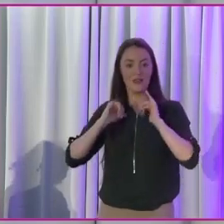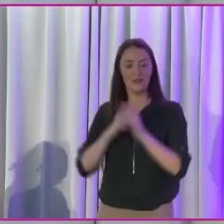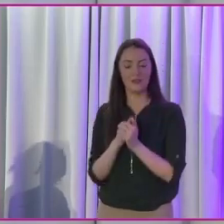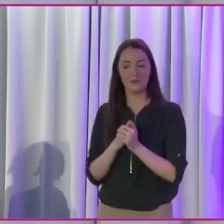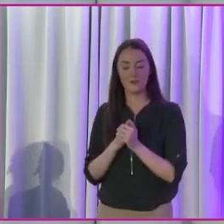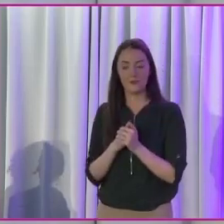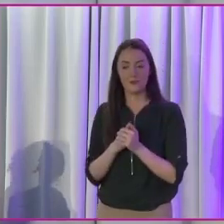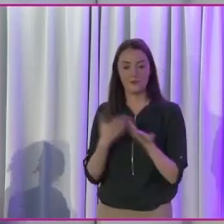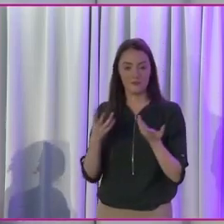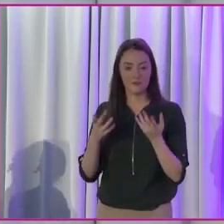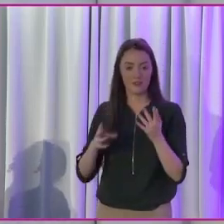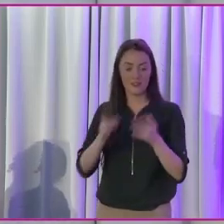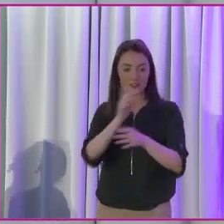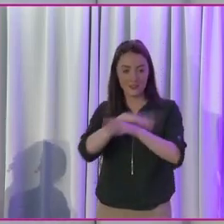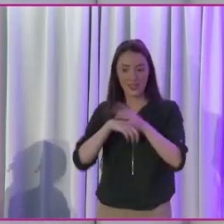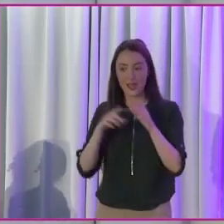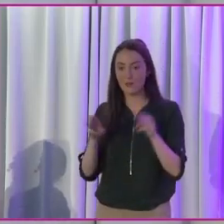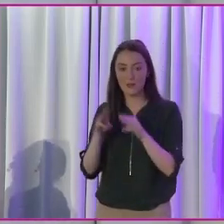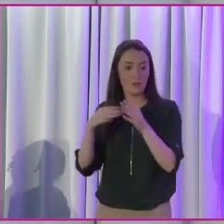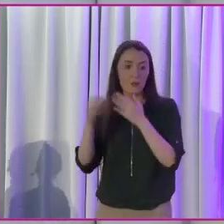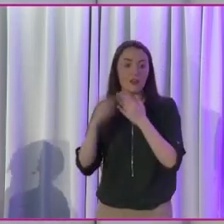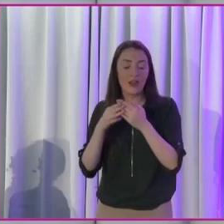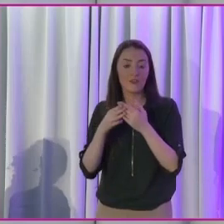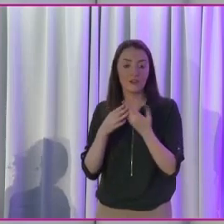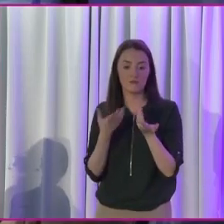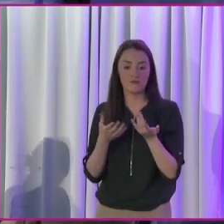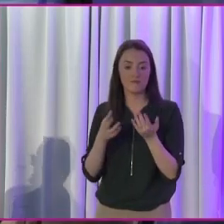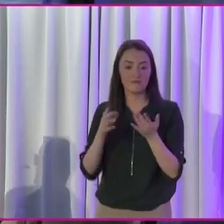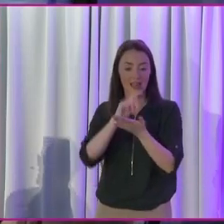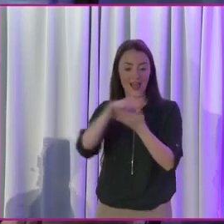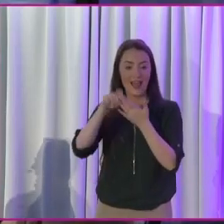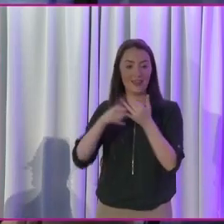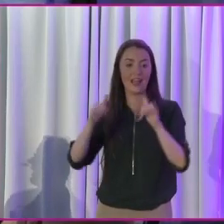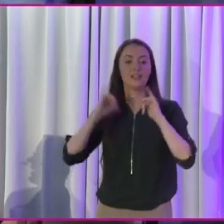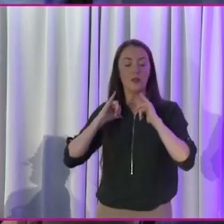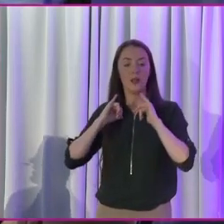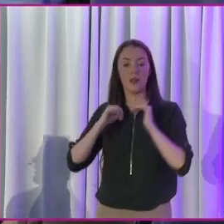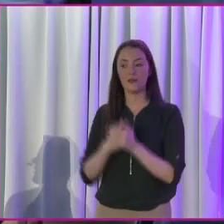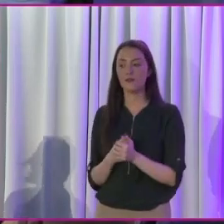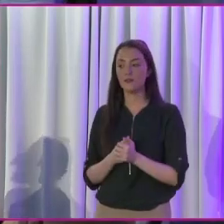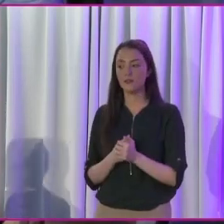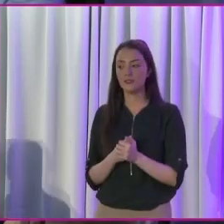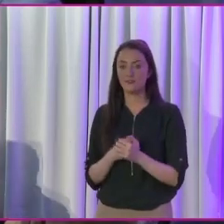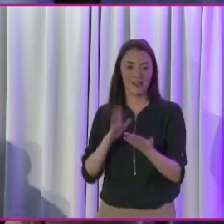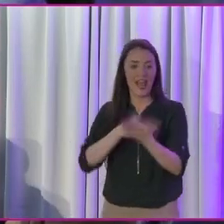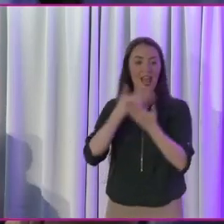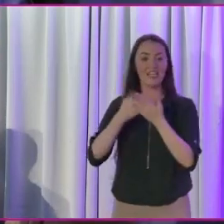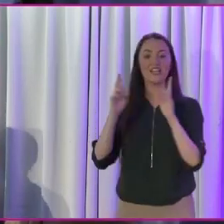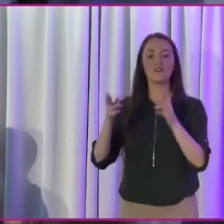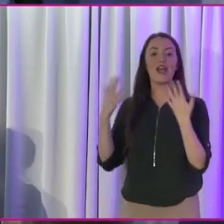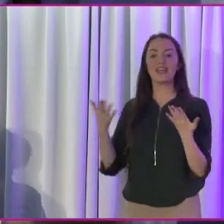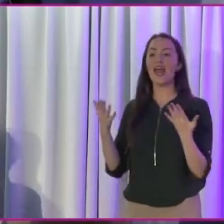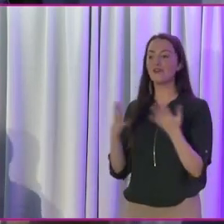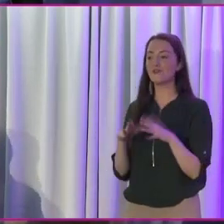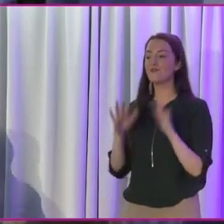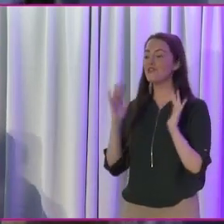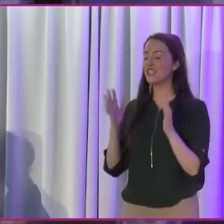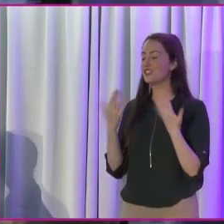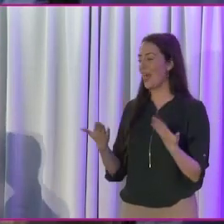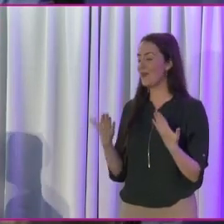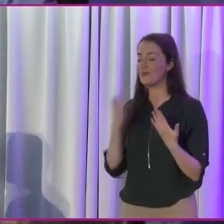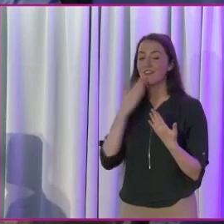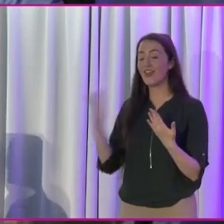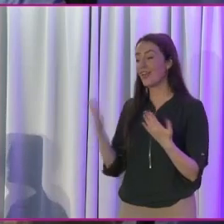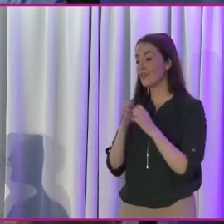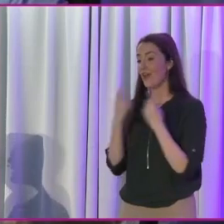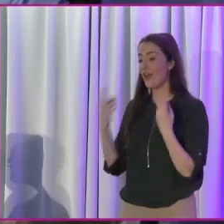woman, token disabled people or person or whatever, you know. Brilliant. That's all cast down. It's in legal right now. You've all commissioned that. Thanks very much. Thank you